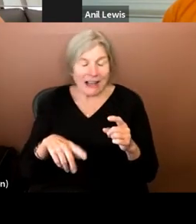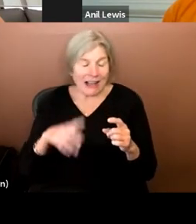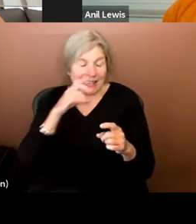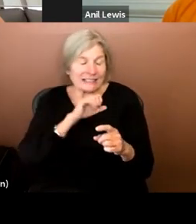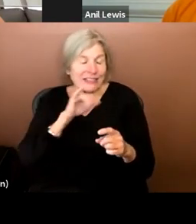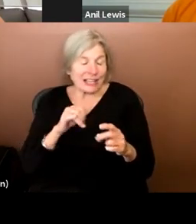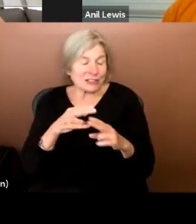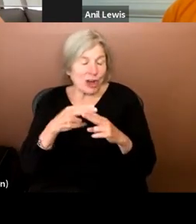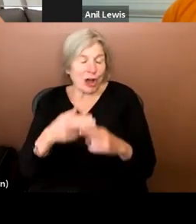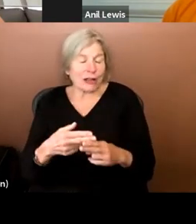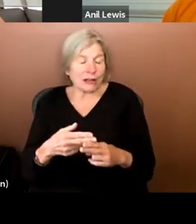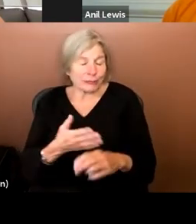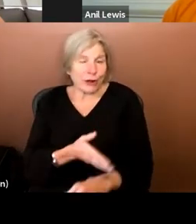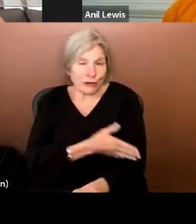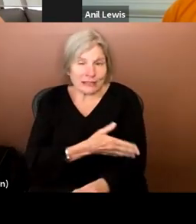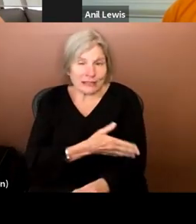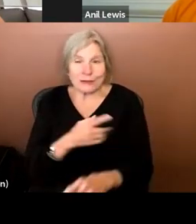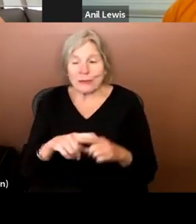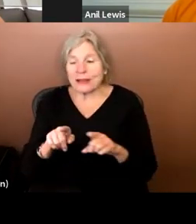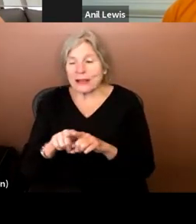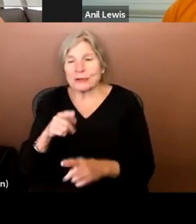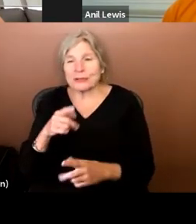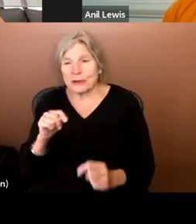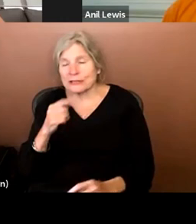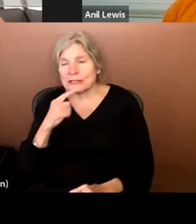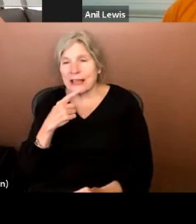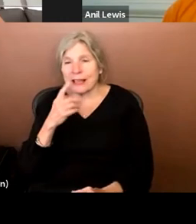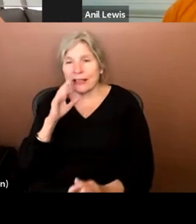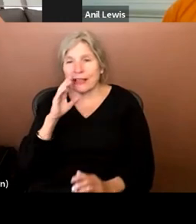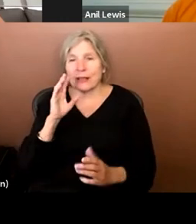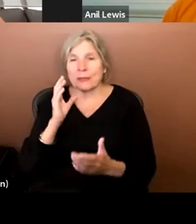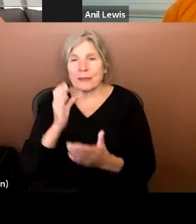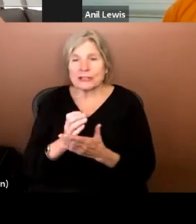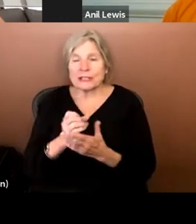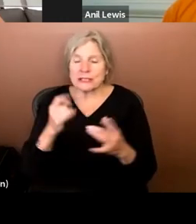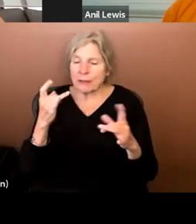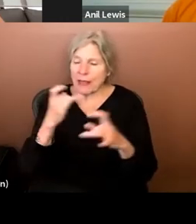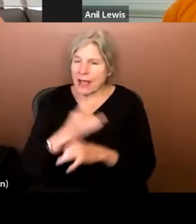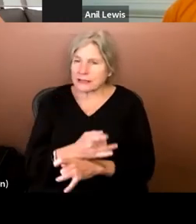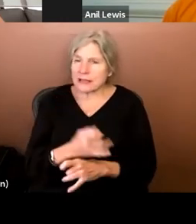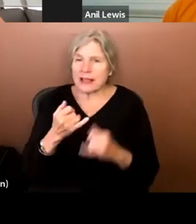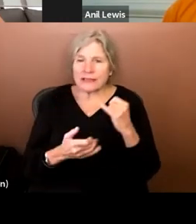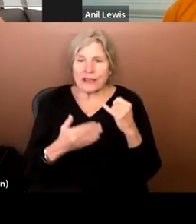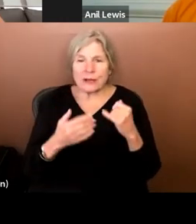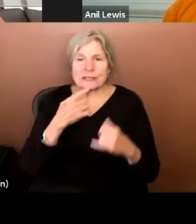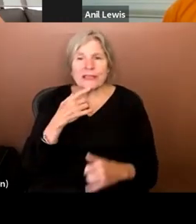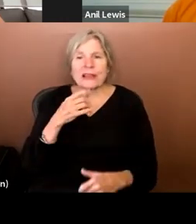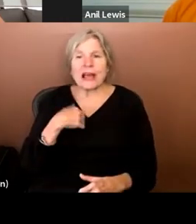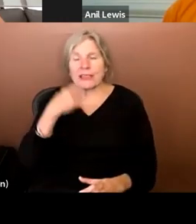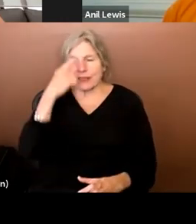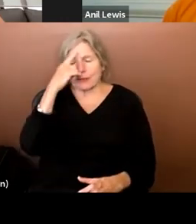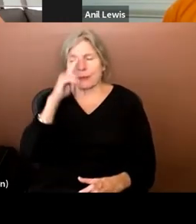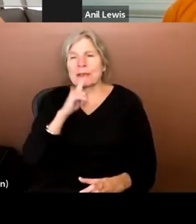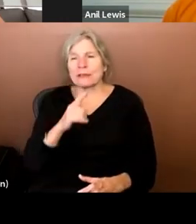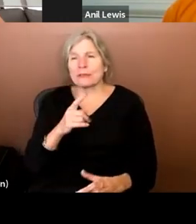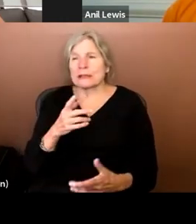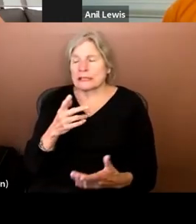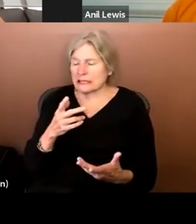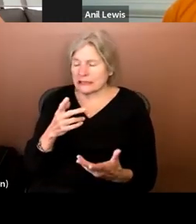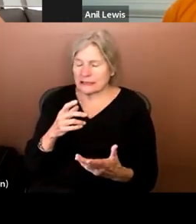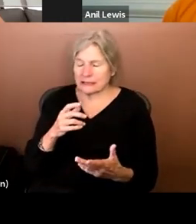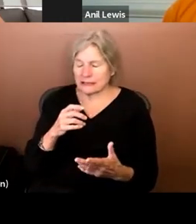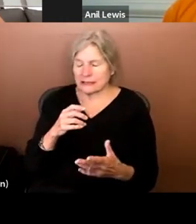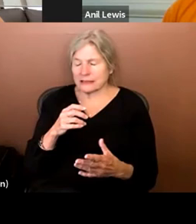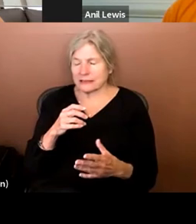Um, on the other hand, like, like, like I was trying to say that the picture is, is complex. The last thing I would say is that I think it would be remiss of me as a